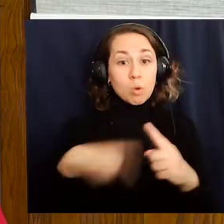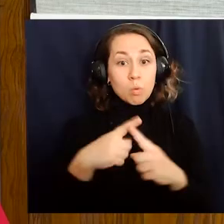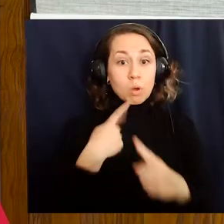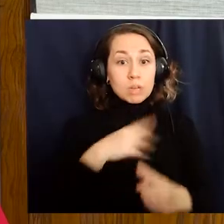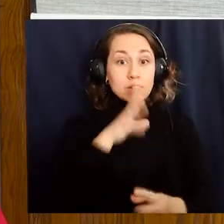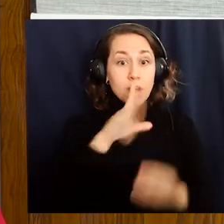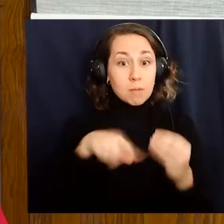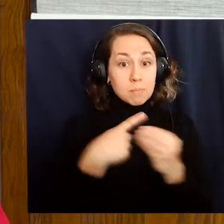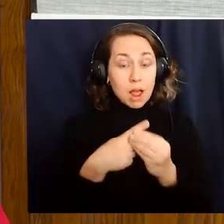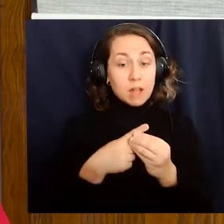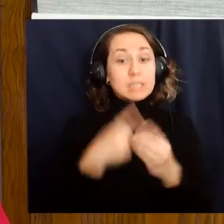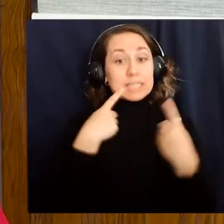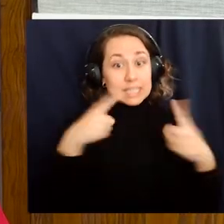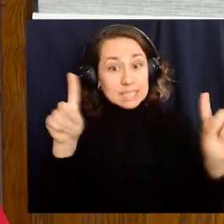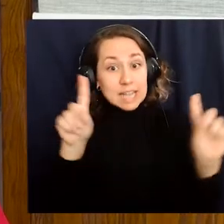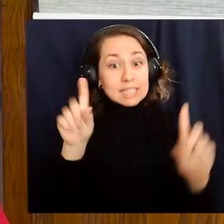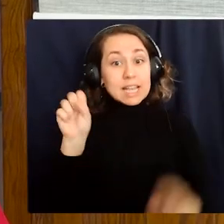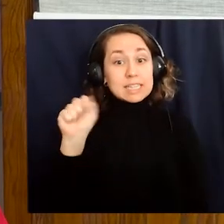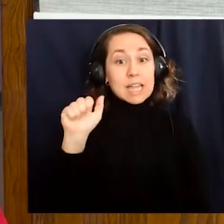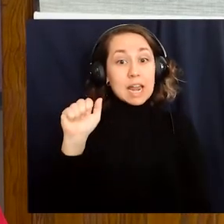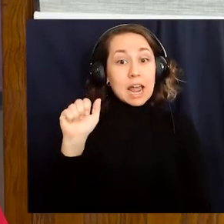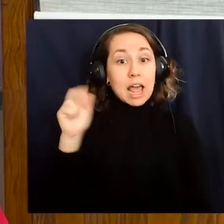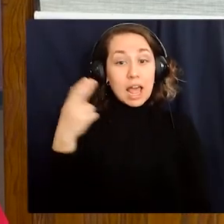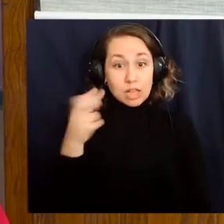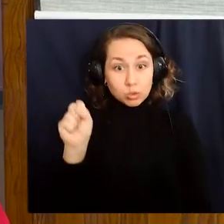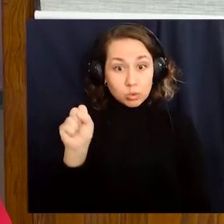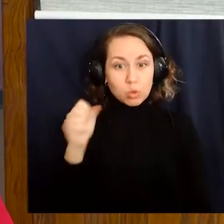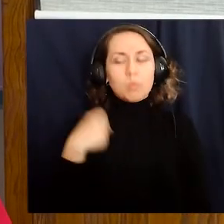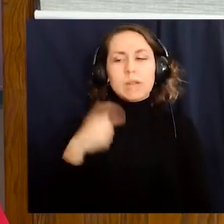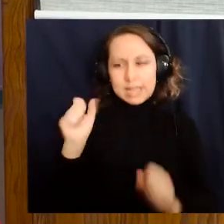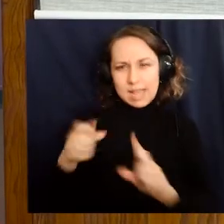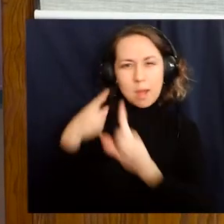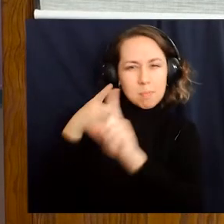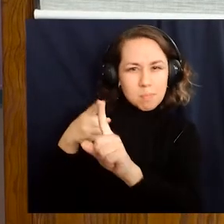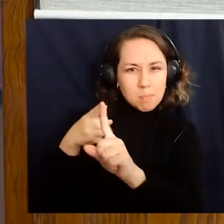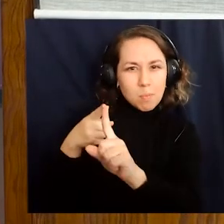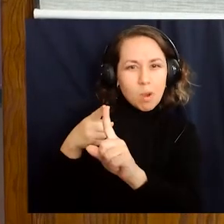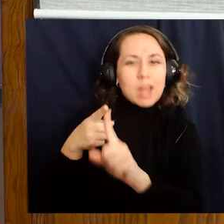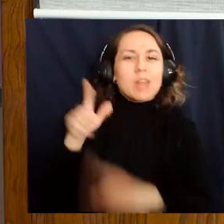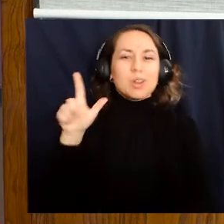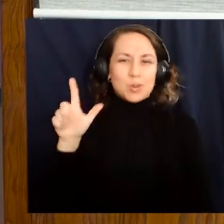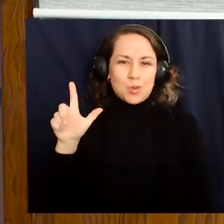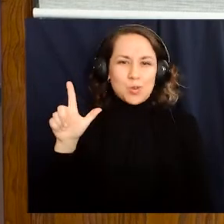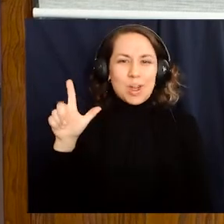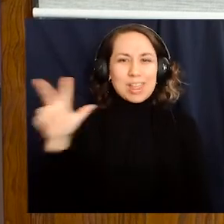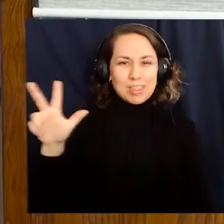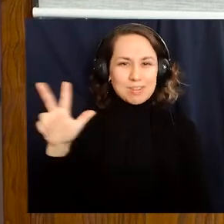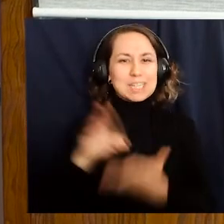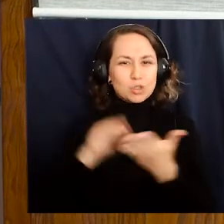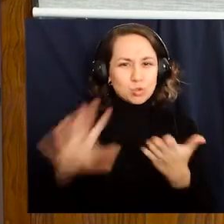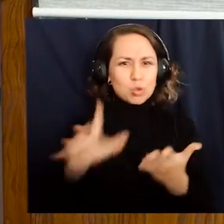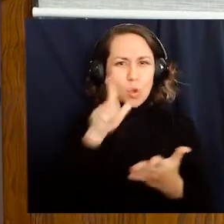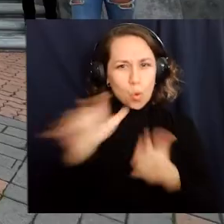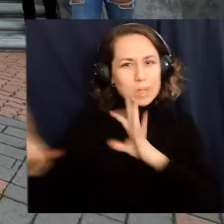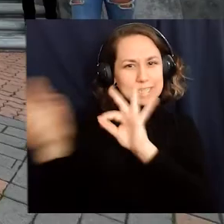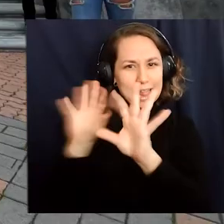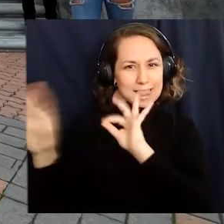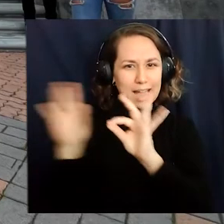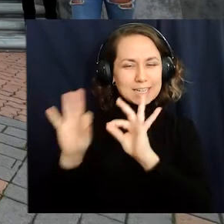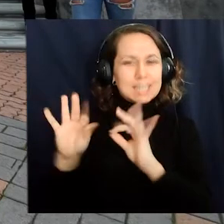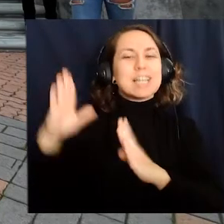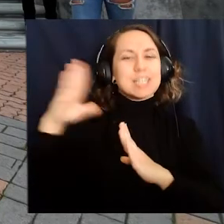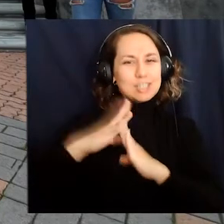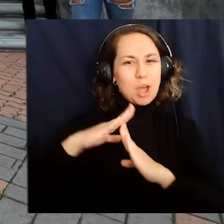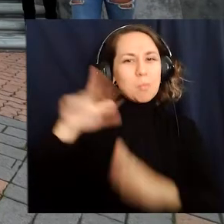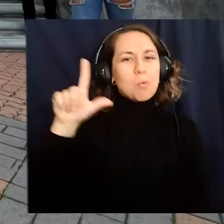When we talk about the success of Santa Ana High School, we can directly point at these 23 students that were